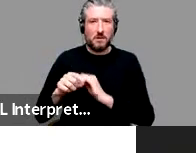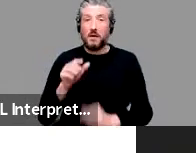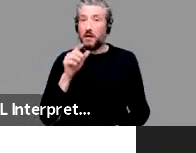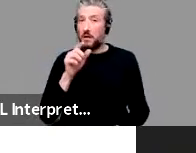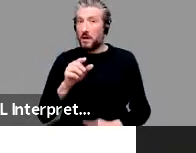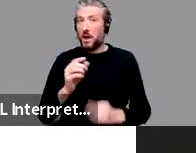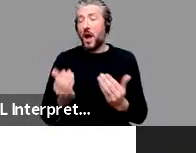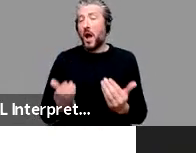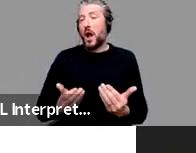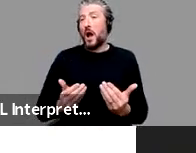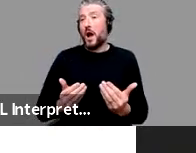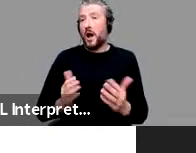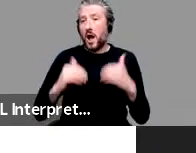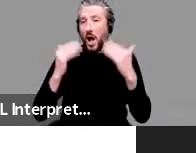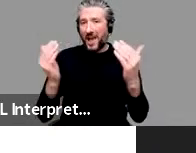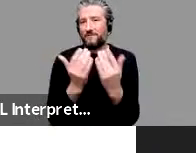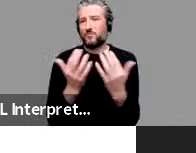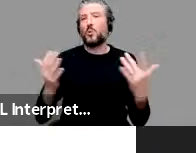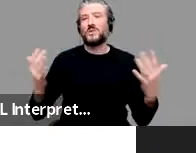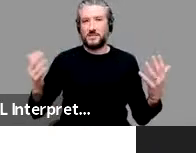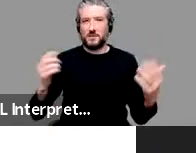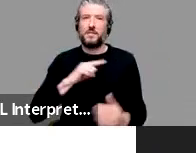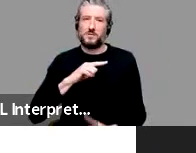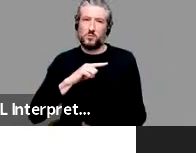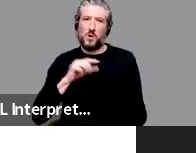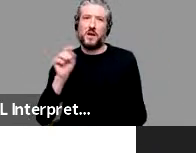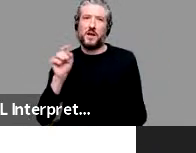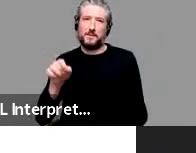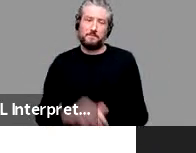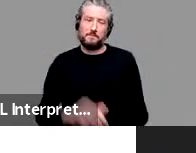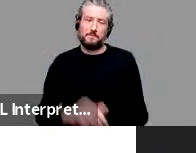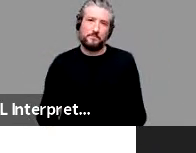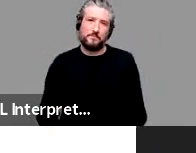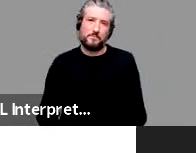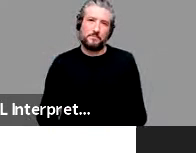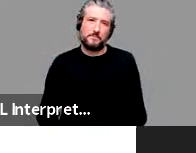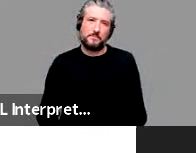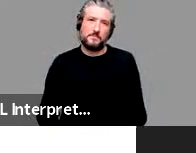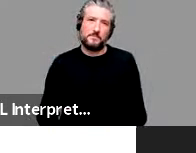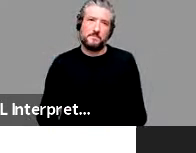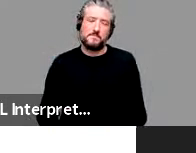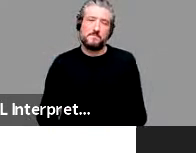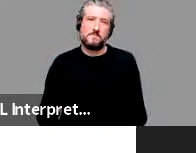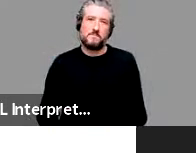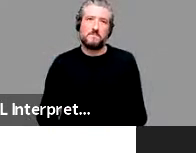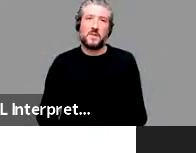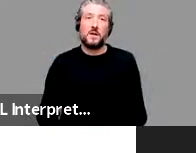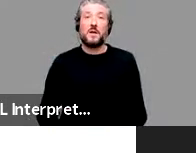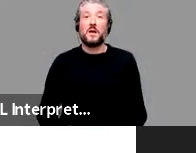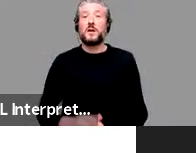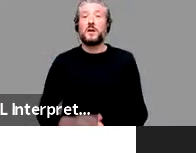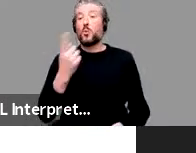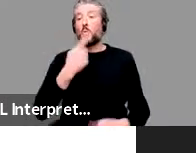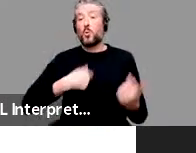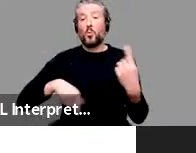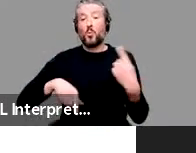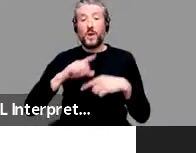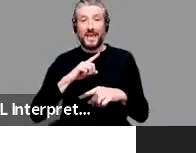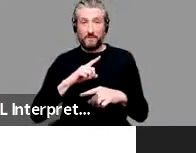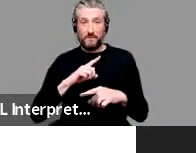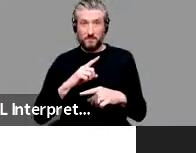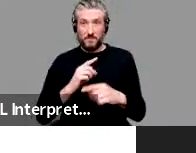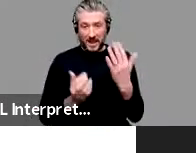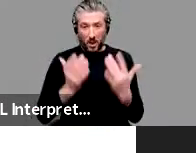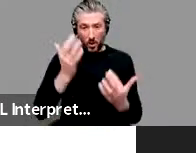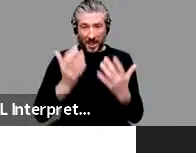And so we've just calculated, we've just used the frequencies from Google